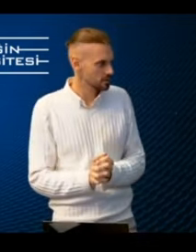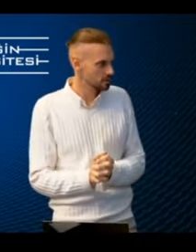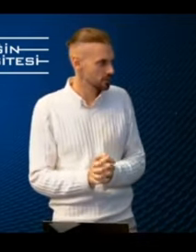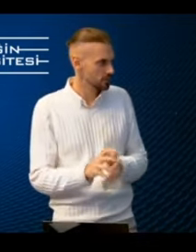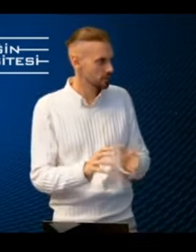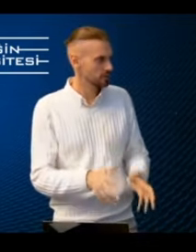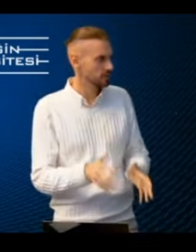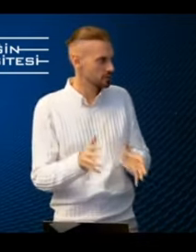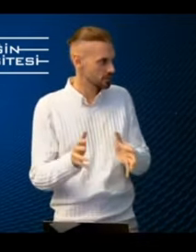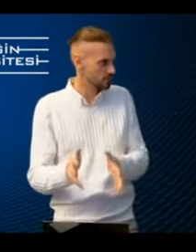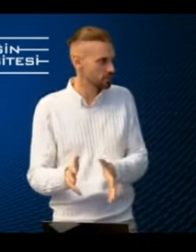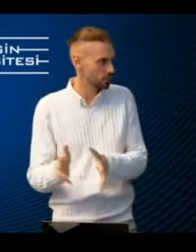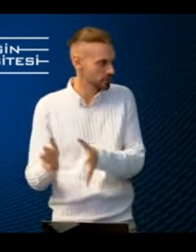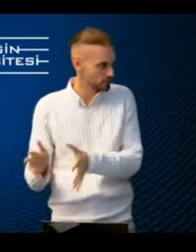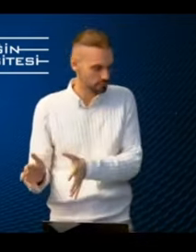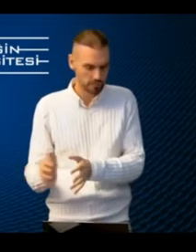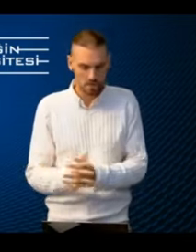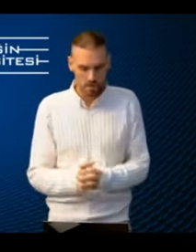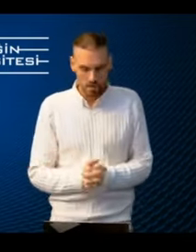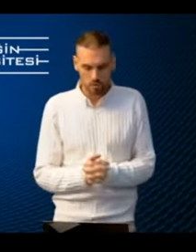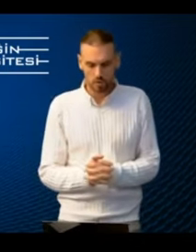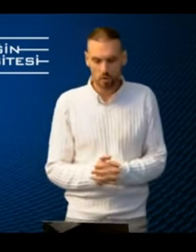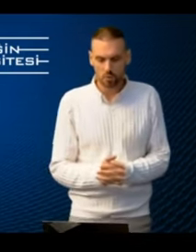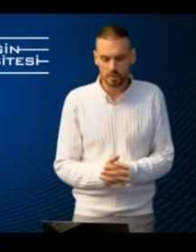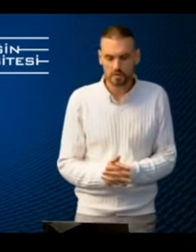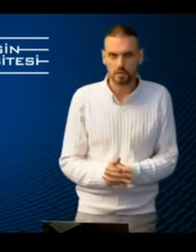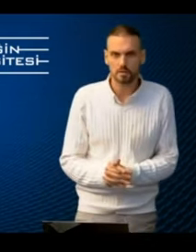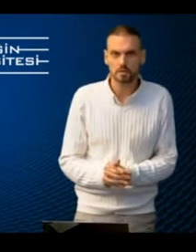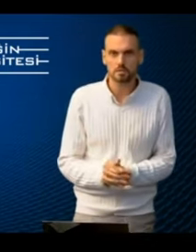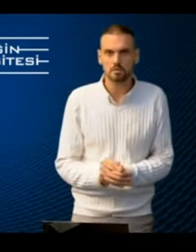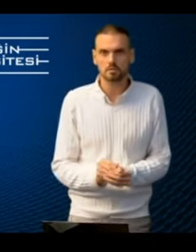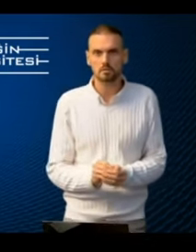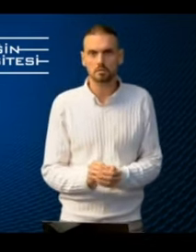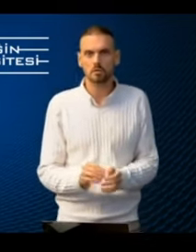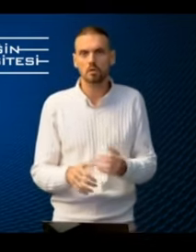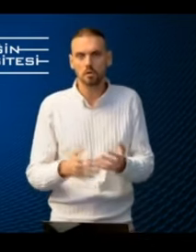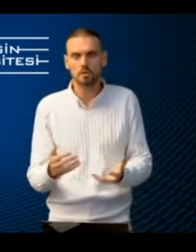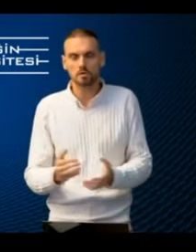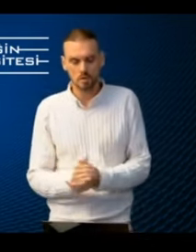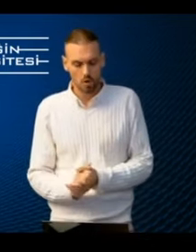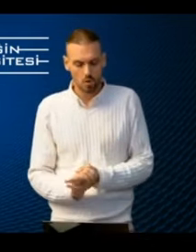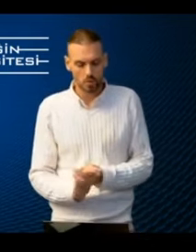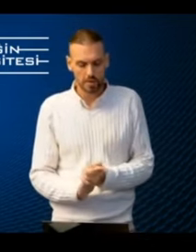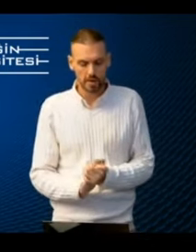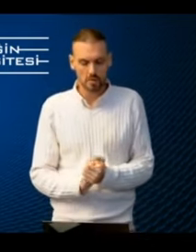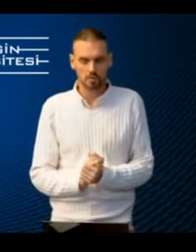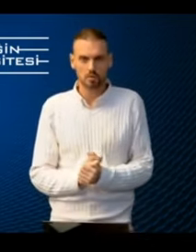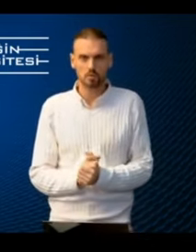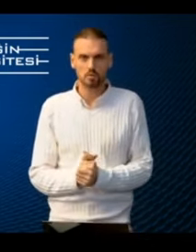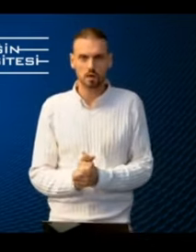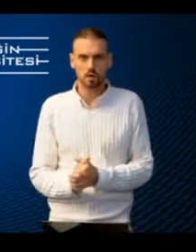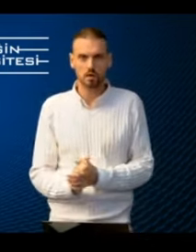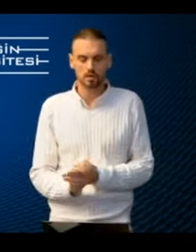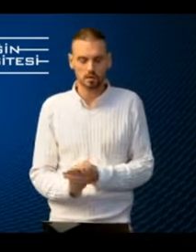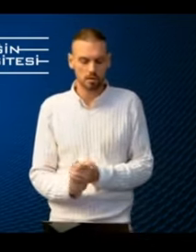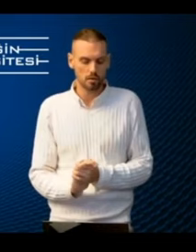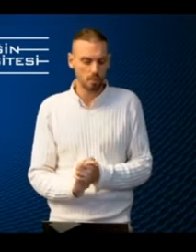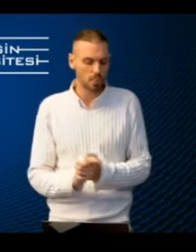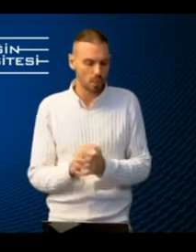that exists for different service points. We would hope that these students or learners would be able to